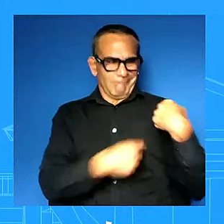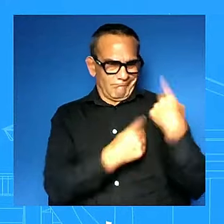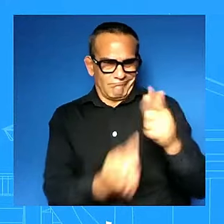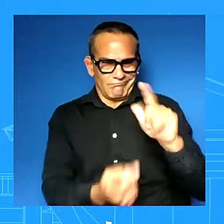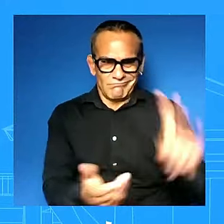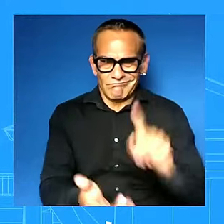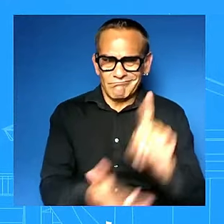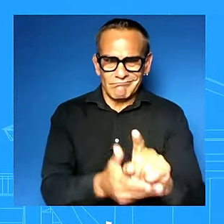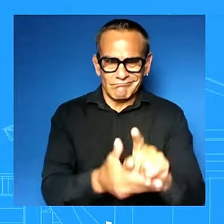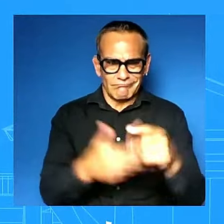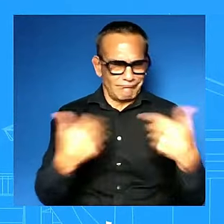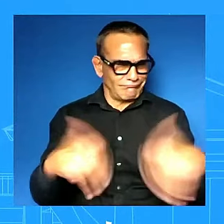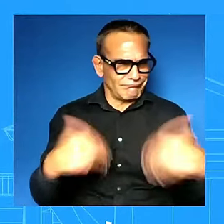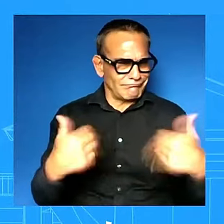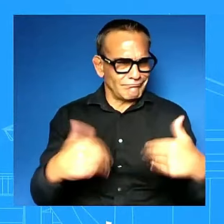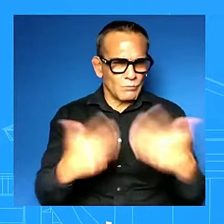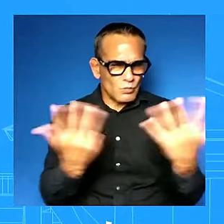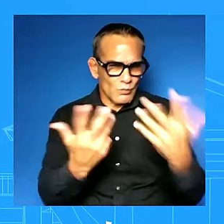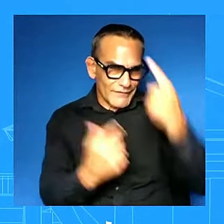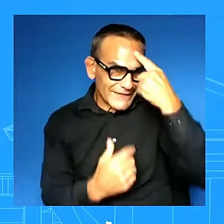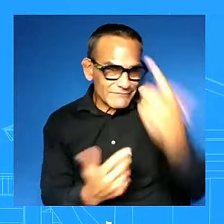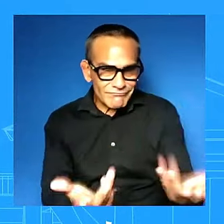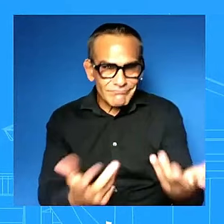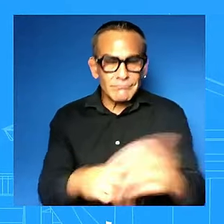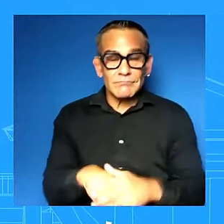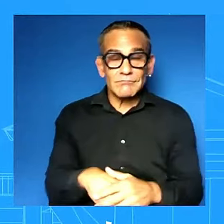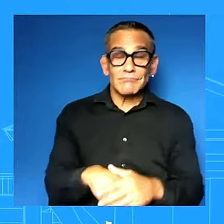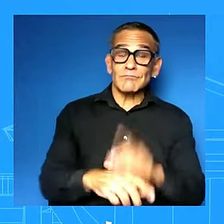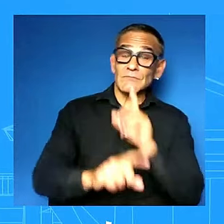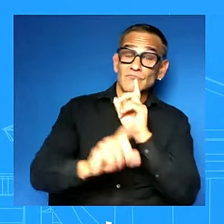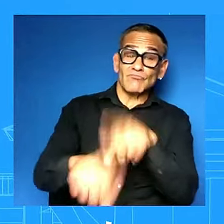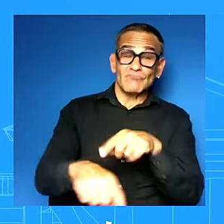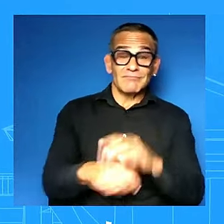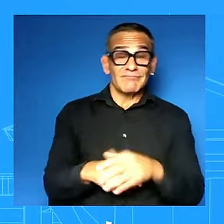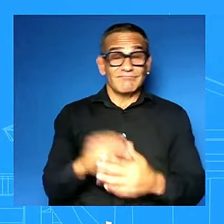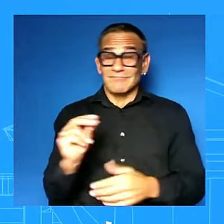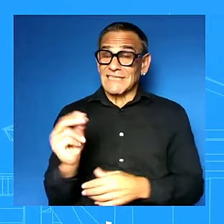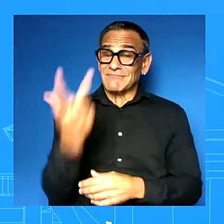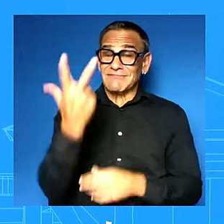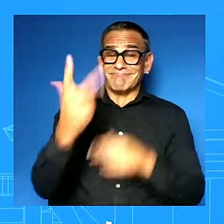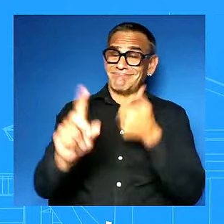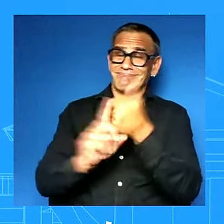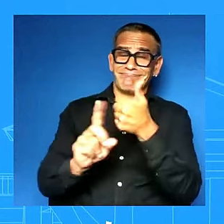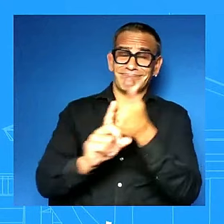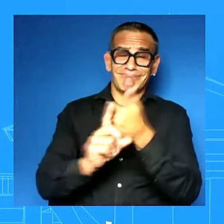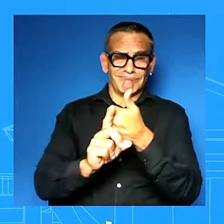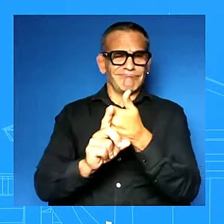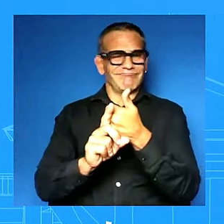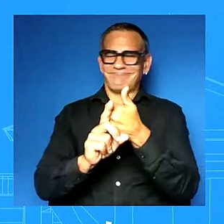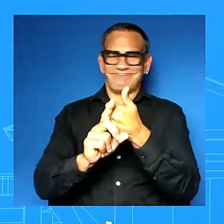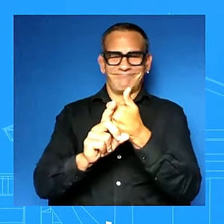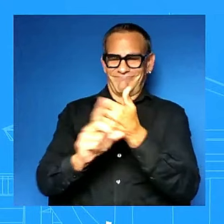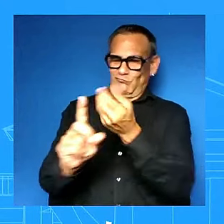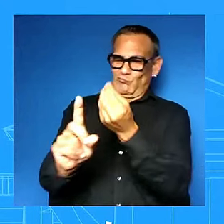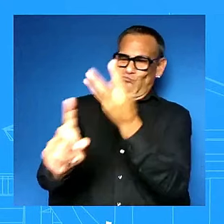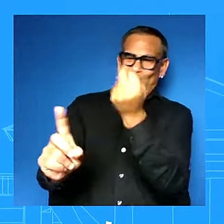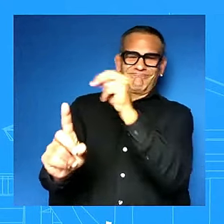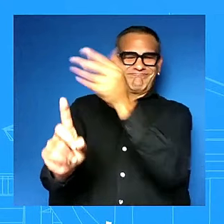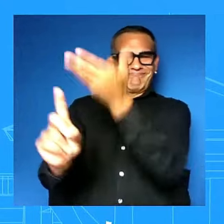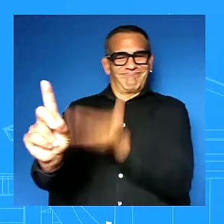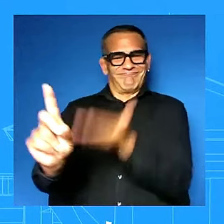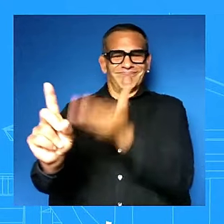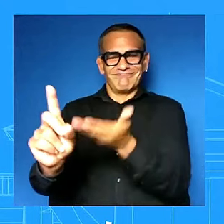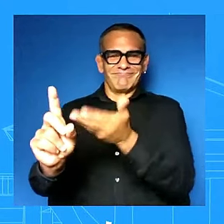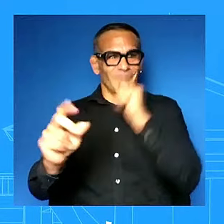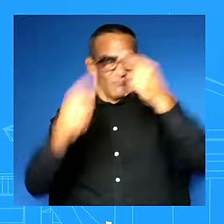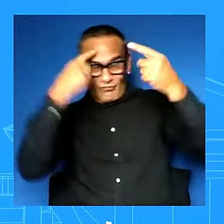said her own person the vice president is her own person she's is allowed to do what she feels uh